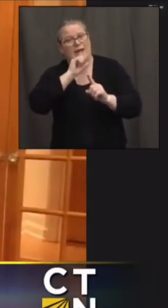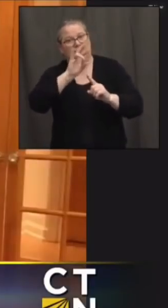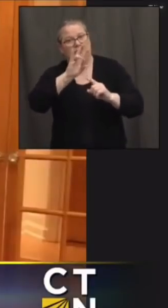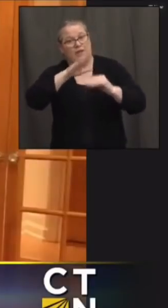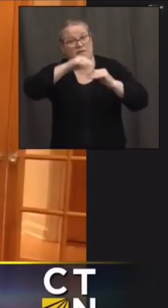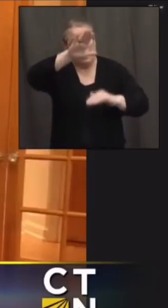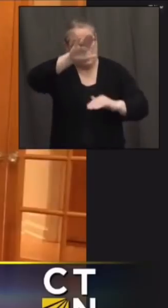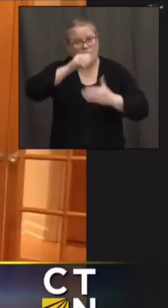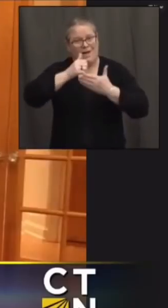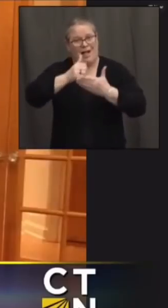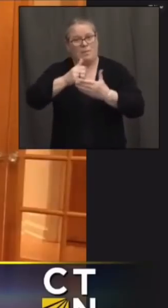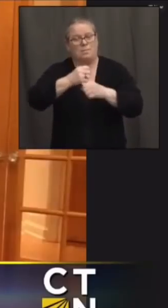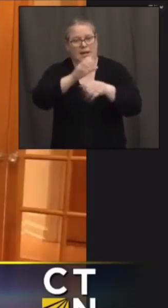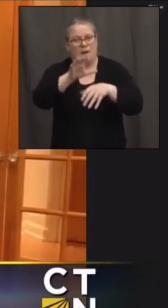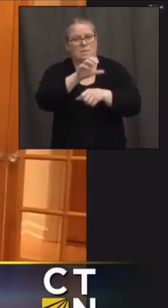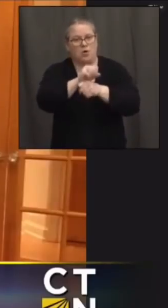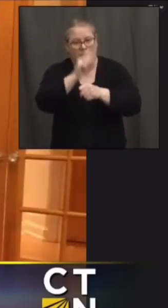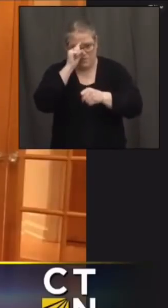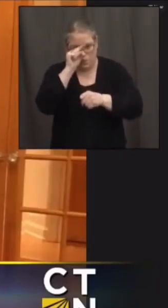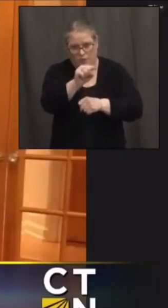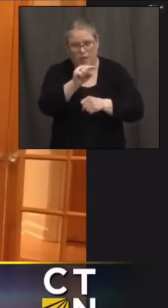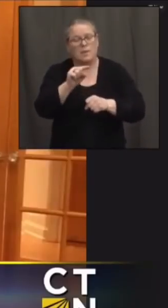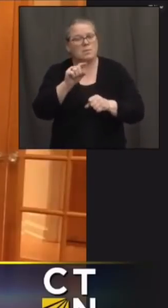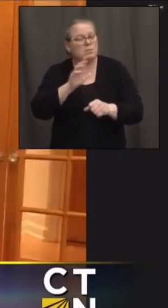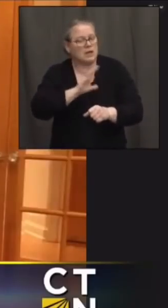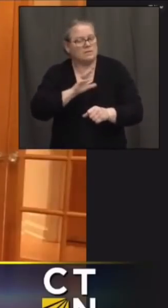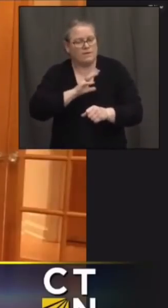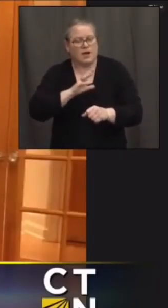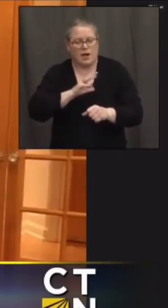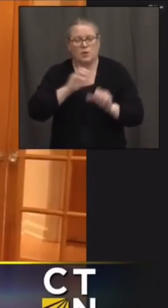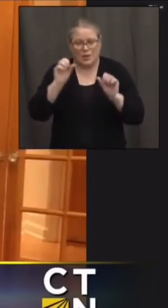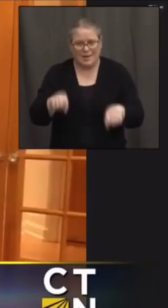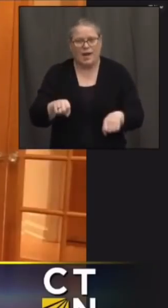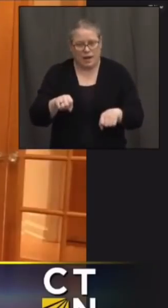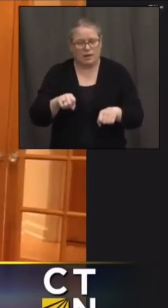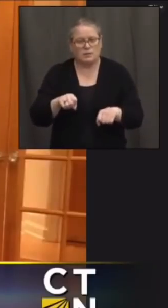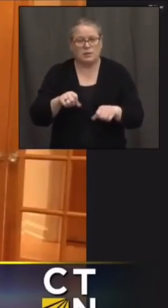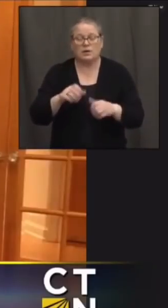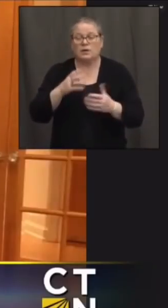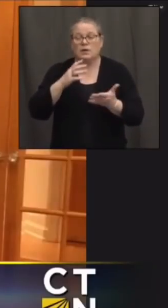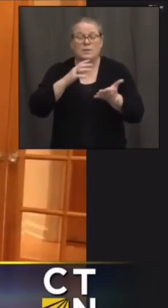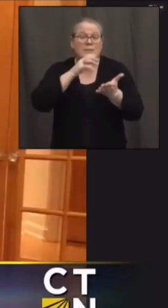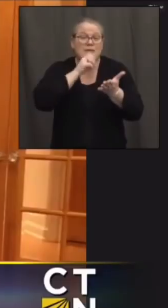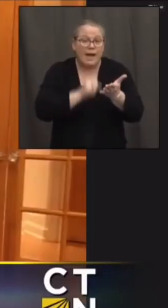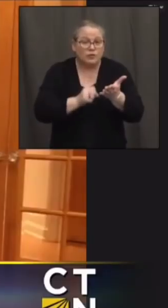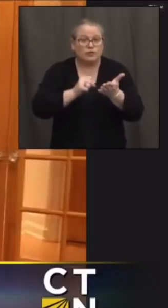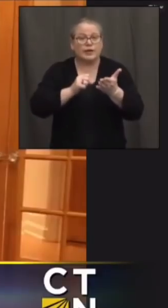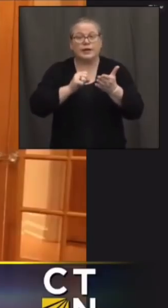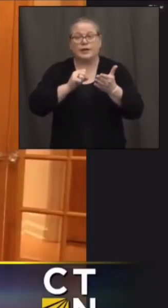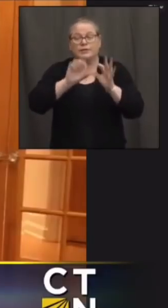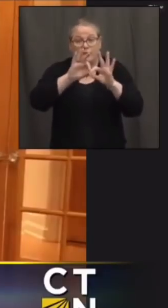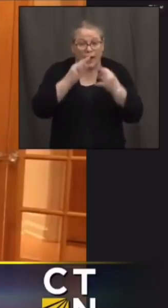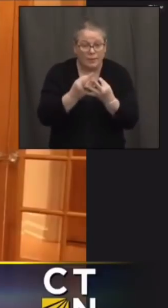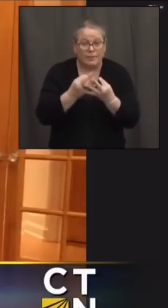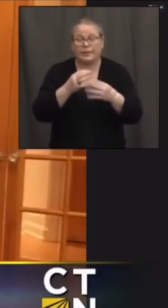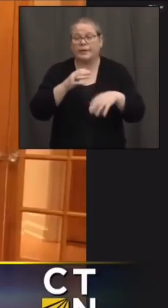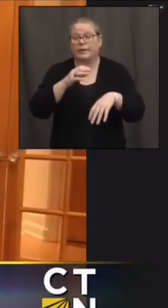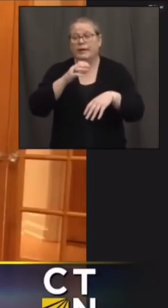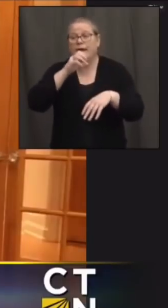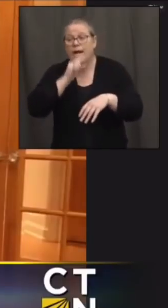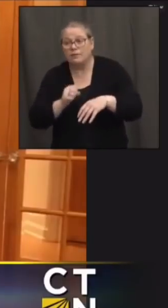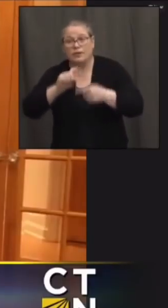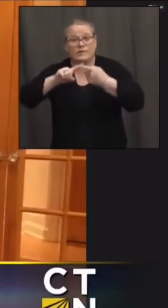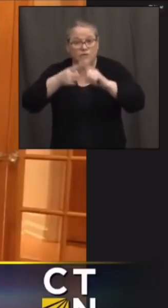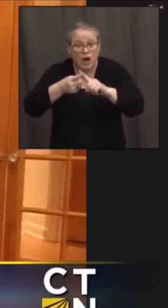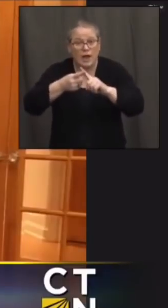them um that that's fine we we are okay with you know if you're helping a elderly relative or a friend make that appointment